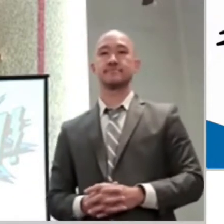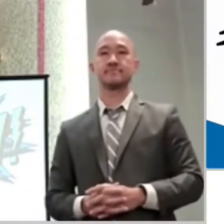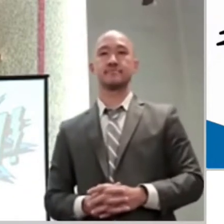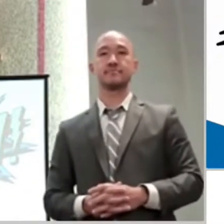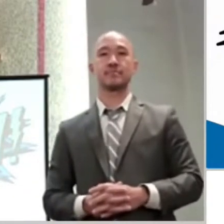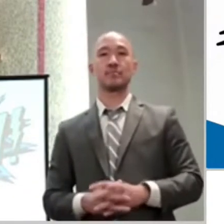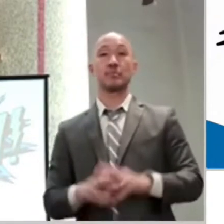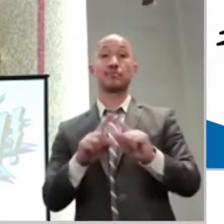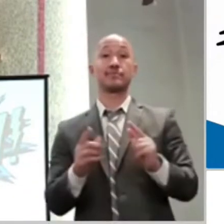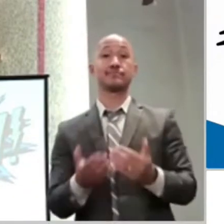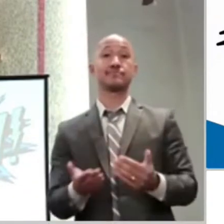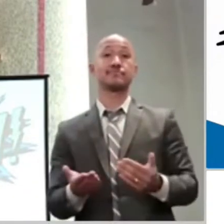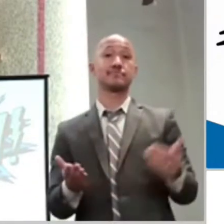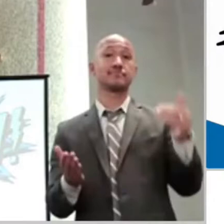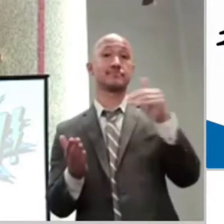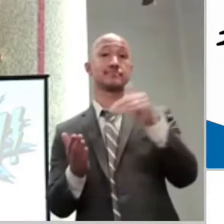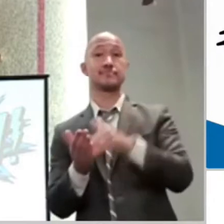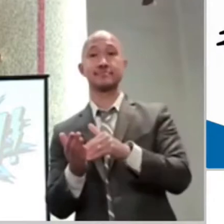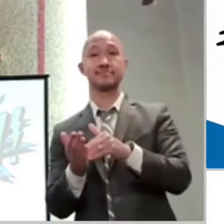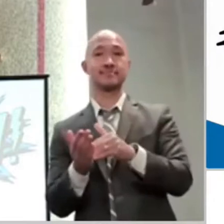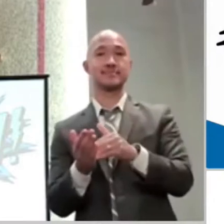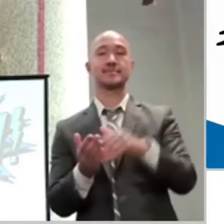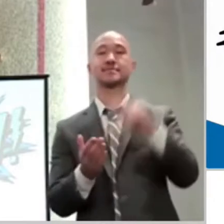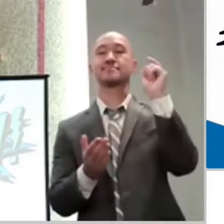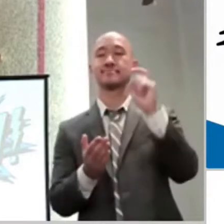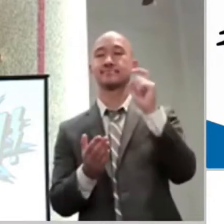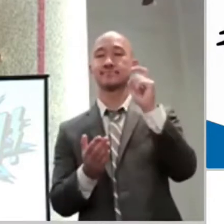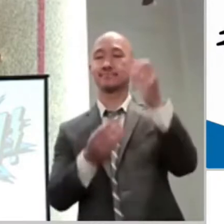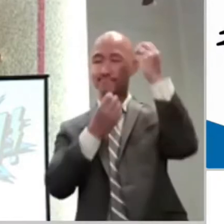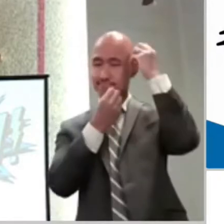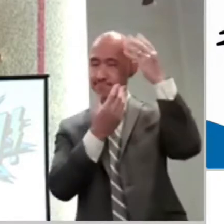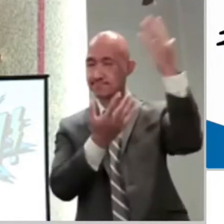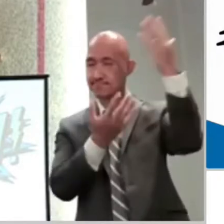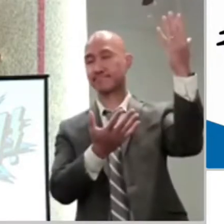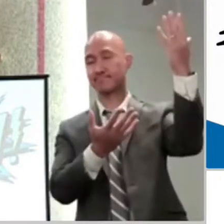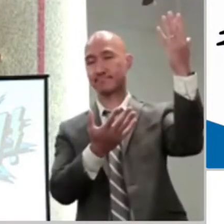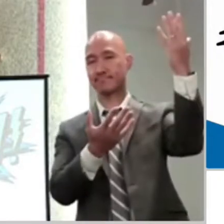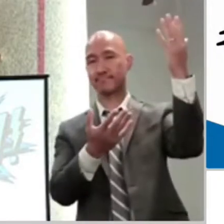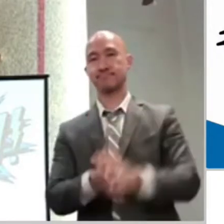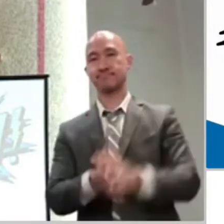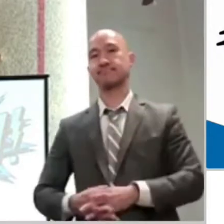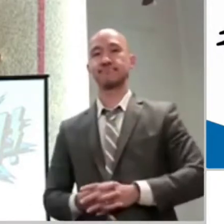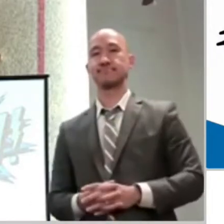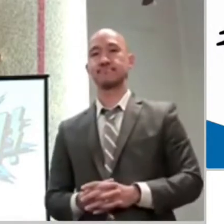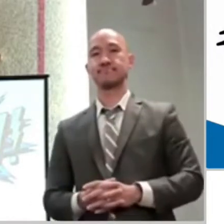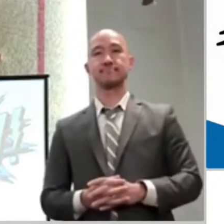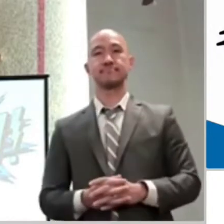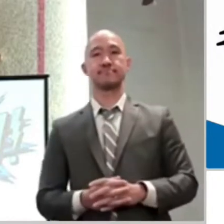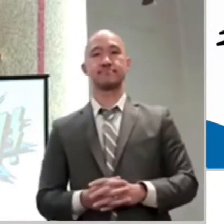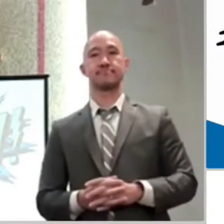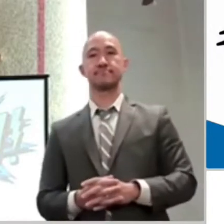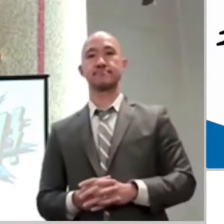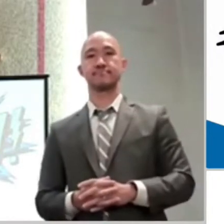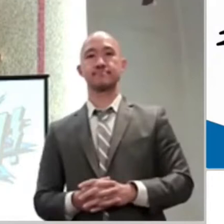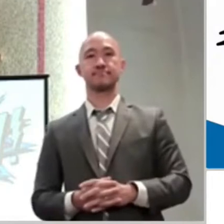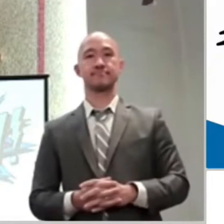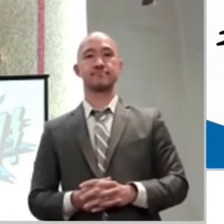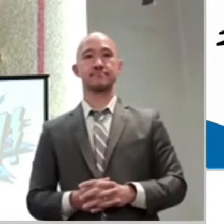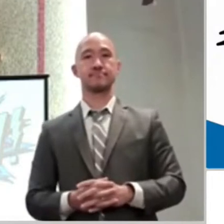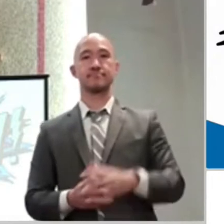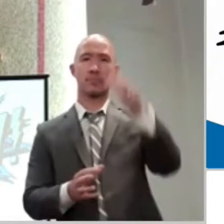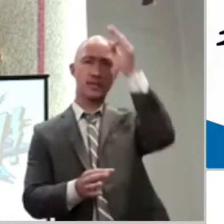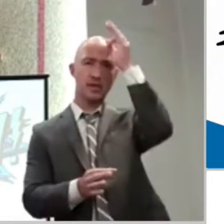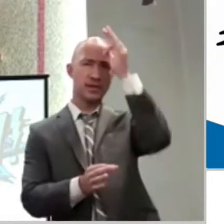submission, as both become one. Faith, of course, being something so fragile, like a fragile little